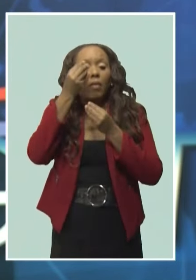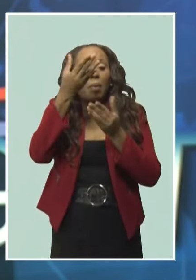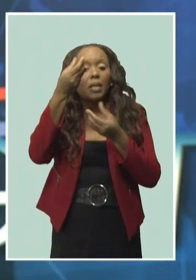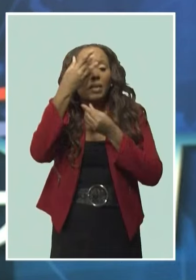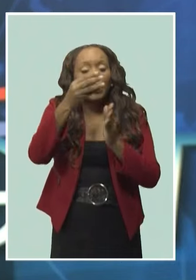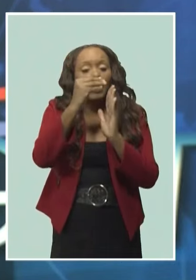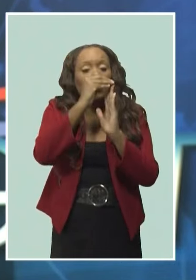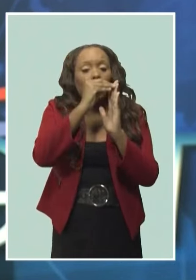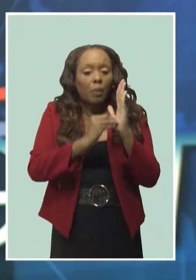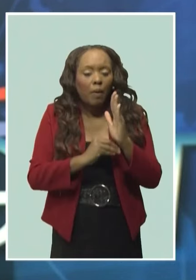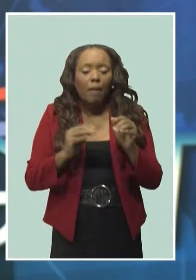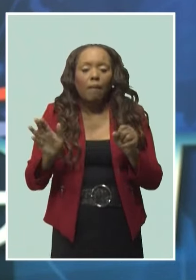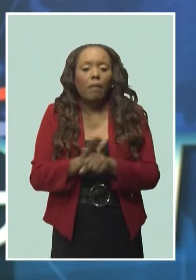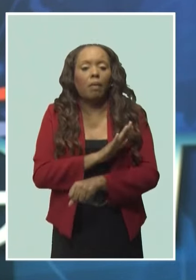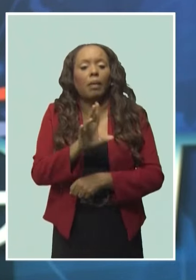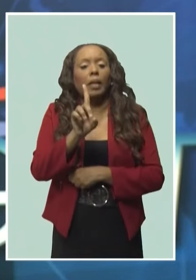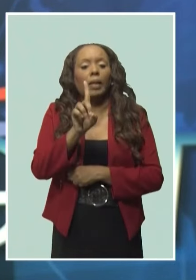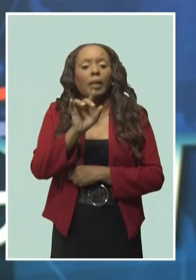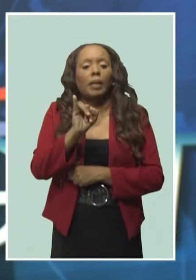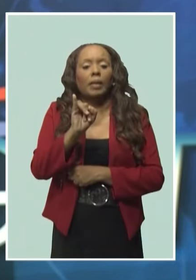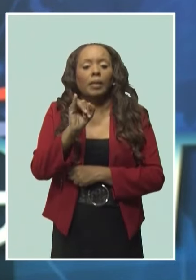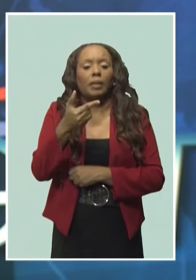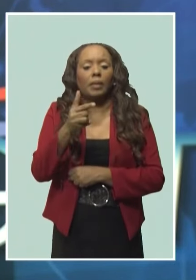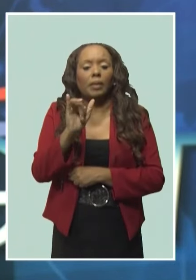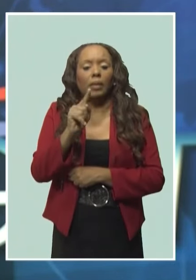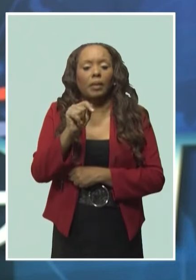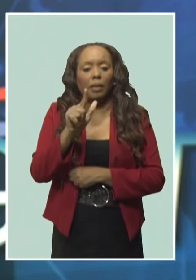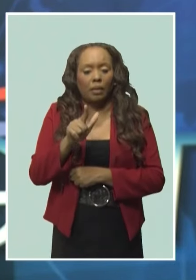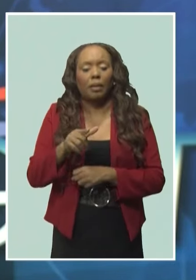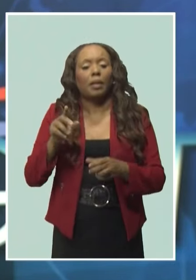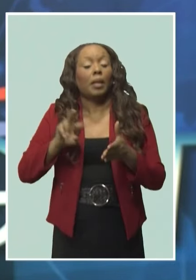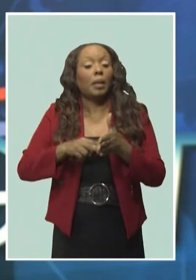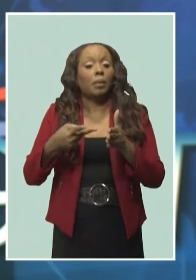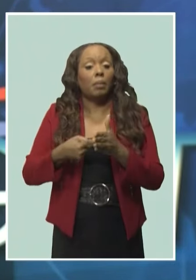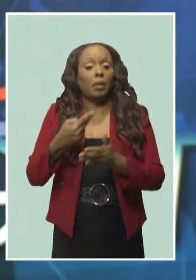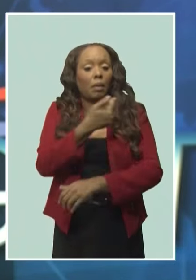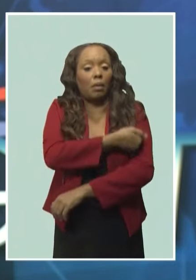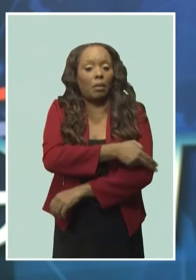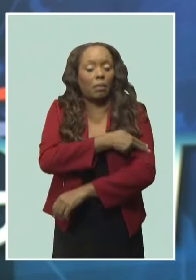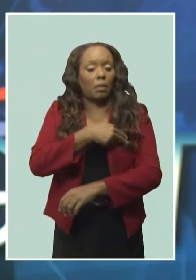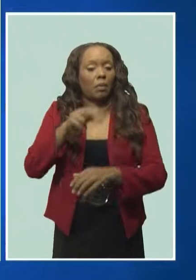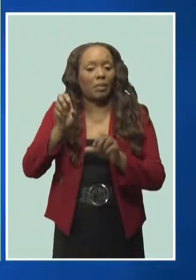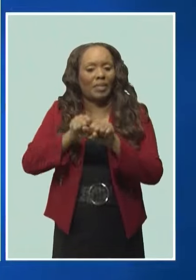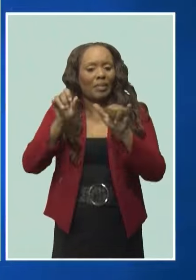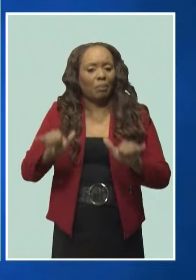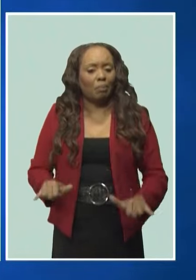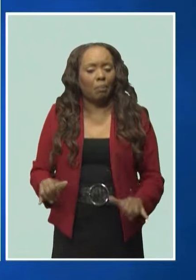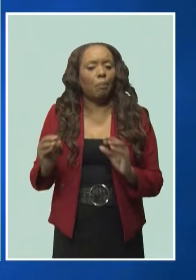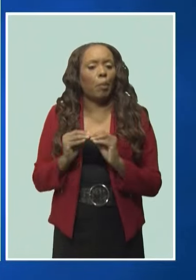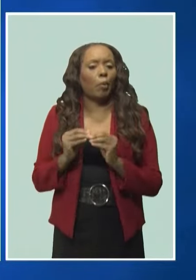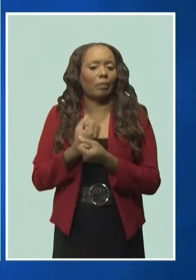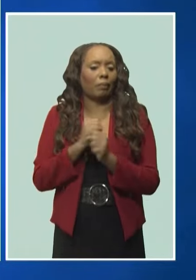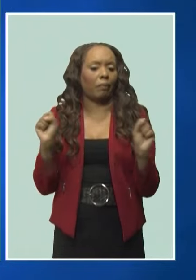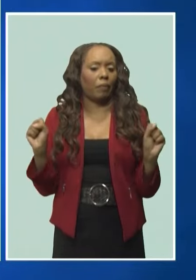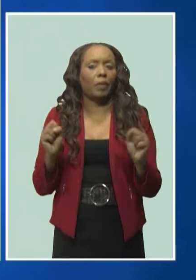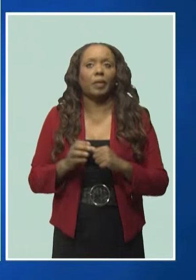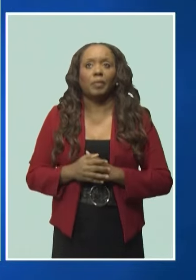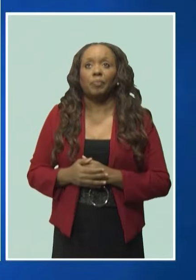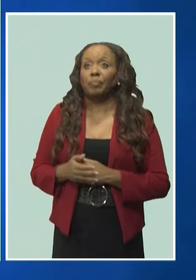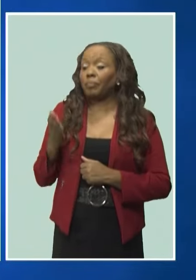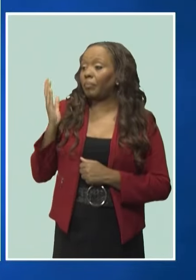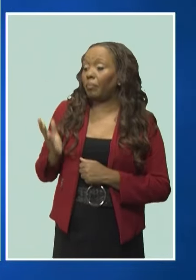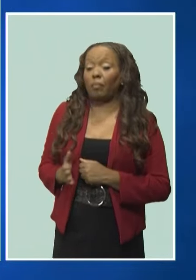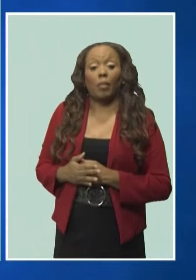digitised and the hospital's information systems more secure. The Ministry has a vision that through the